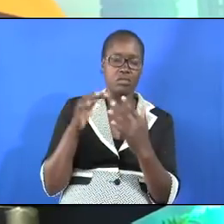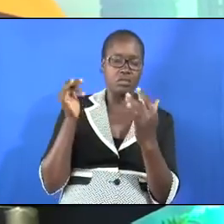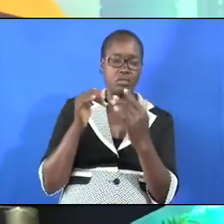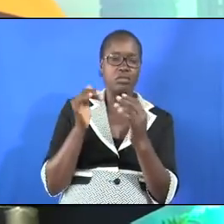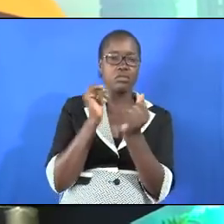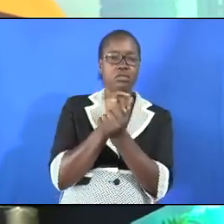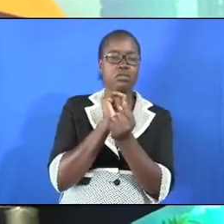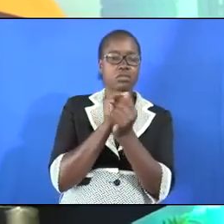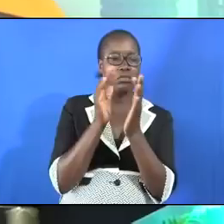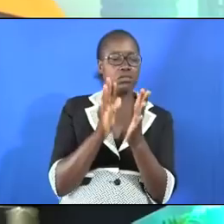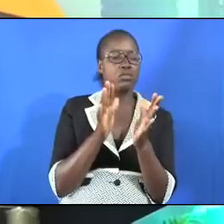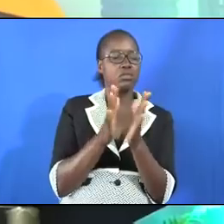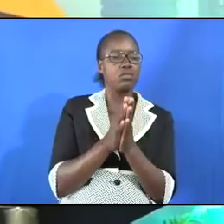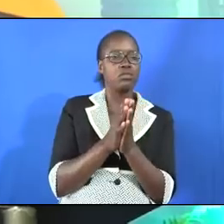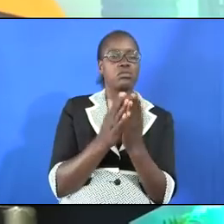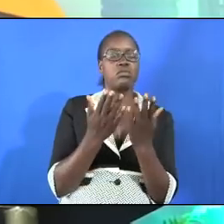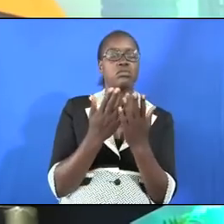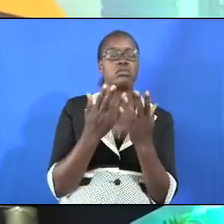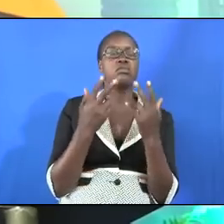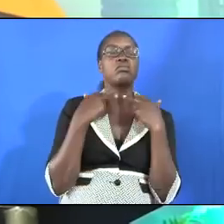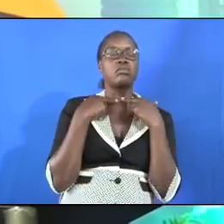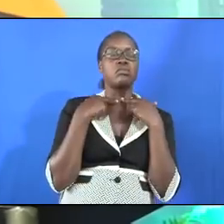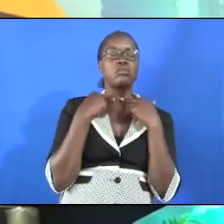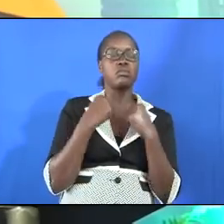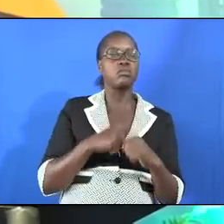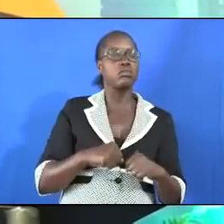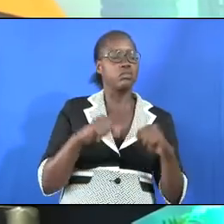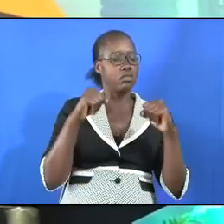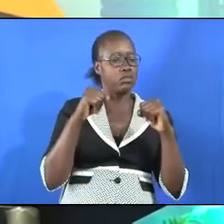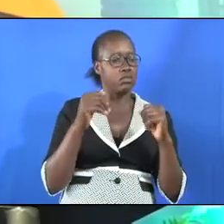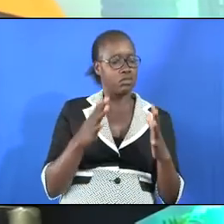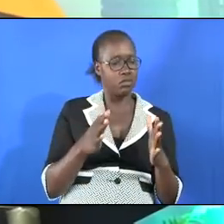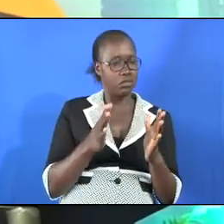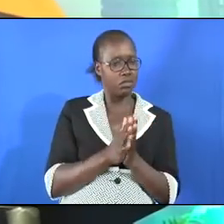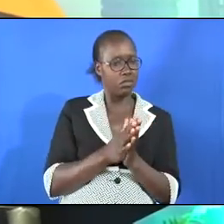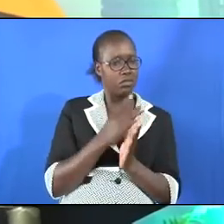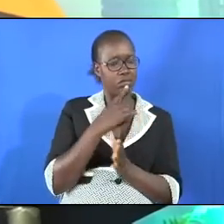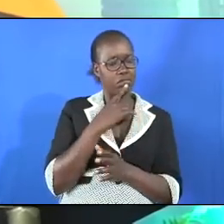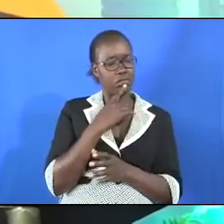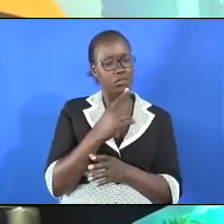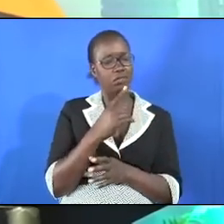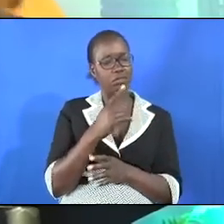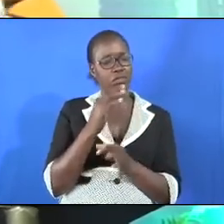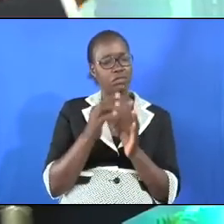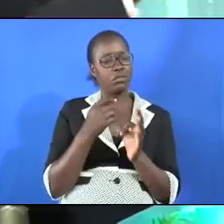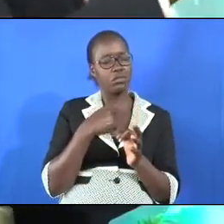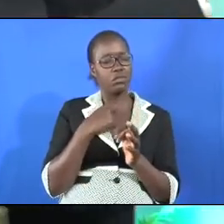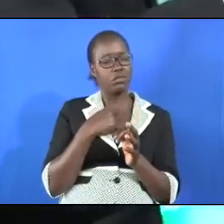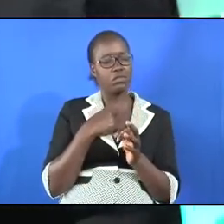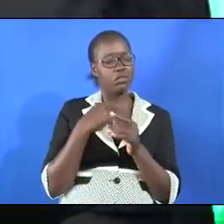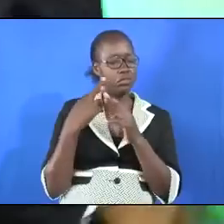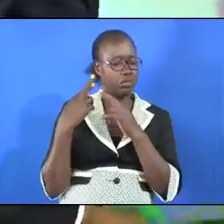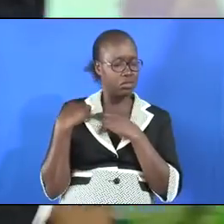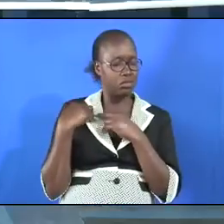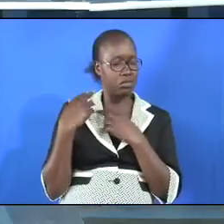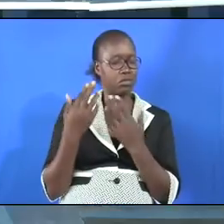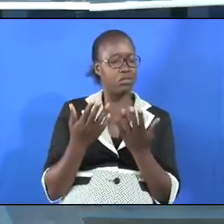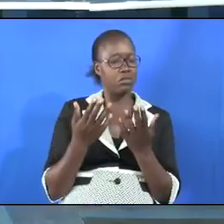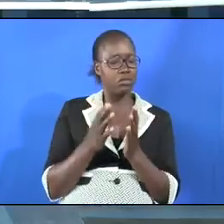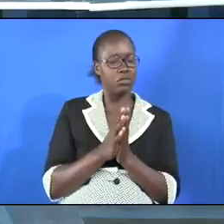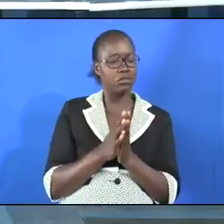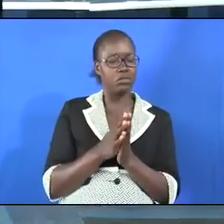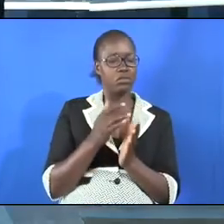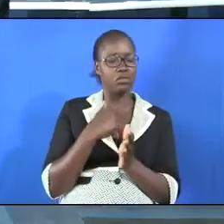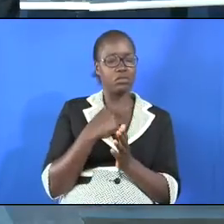and serving as a captive in this man's house. Surely if I was the one I would not want to